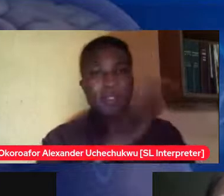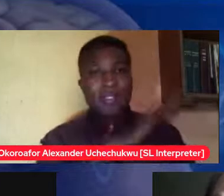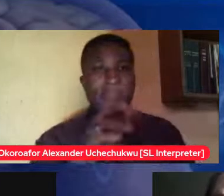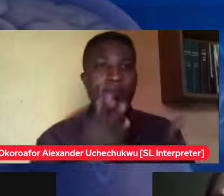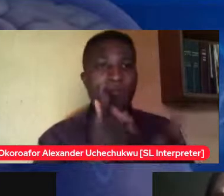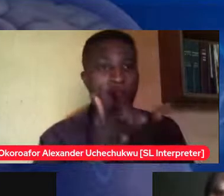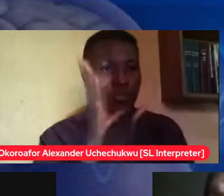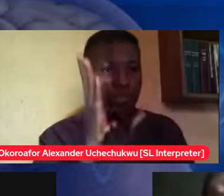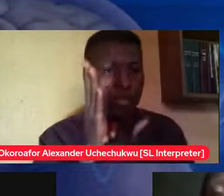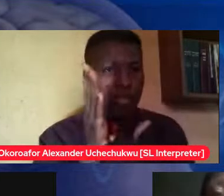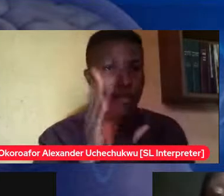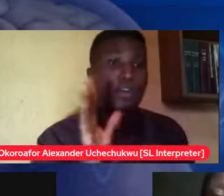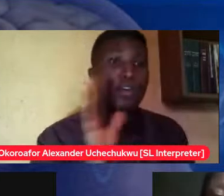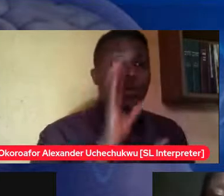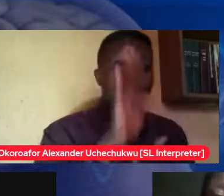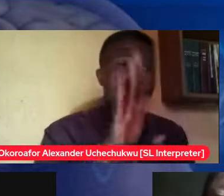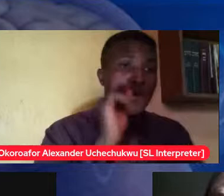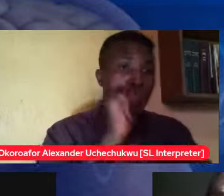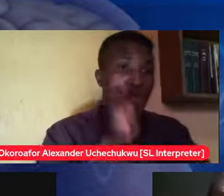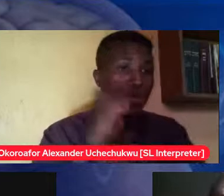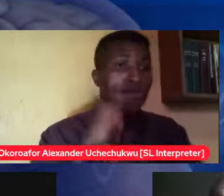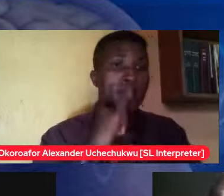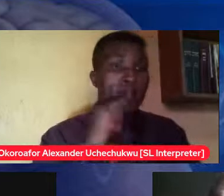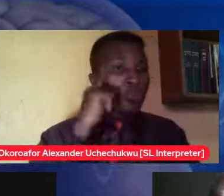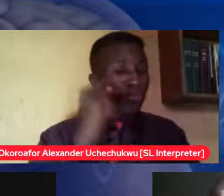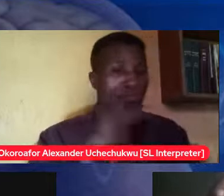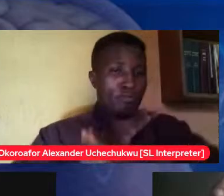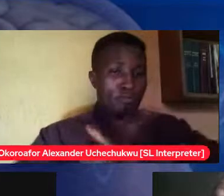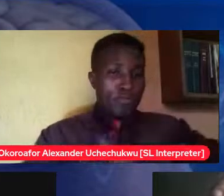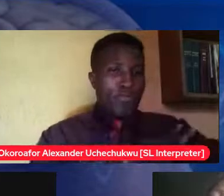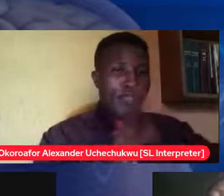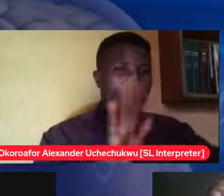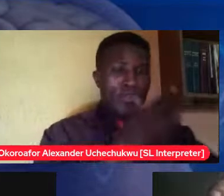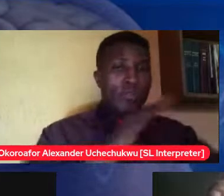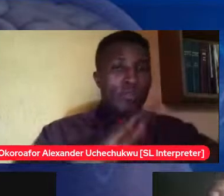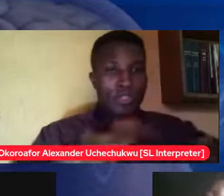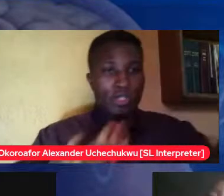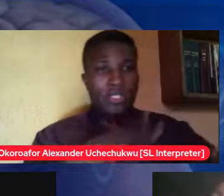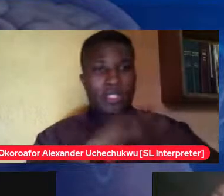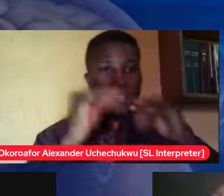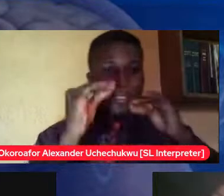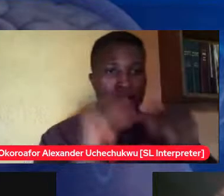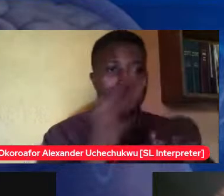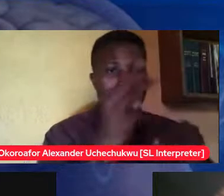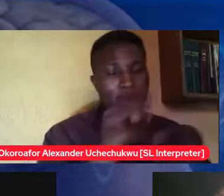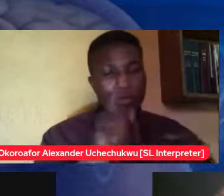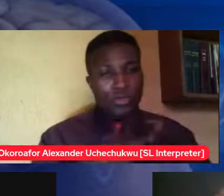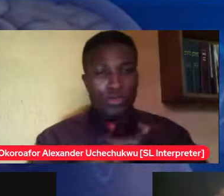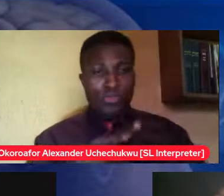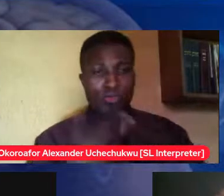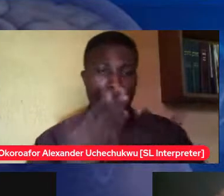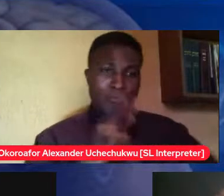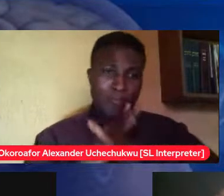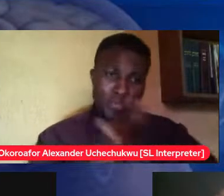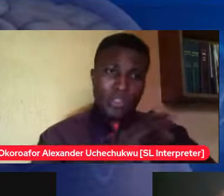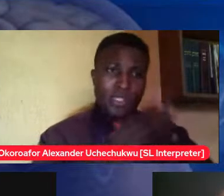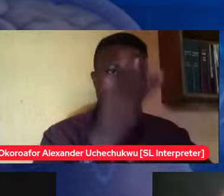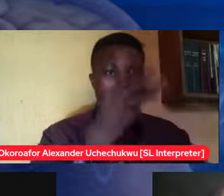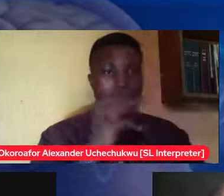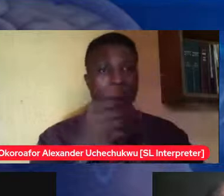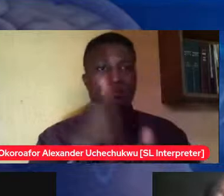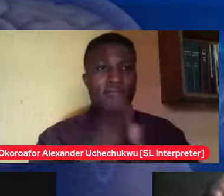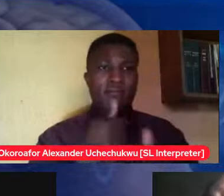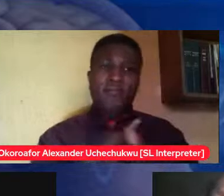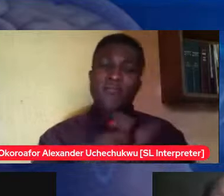teach them to protect themselves so again these are all you know these are like layers of the same